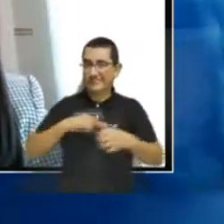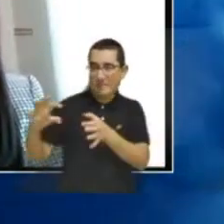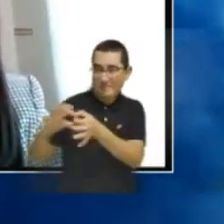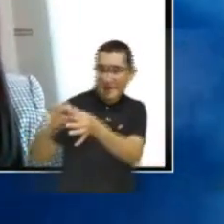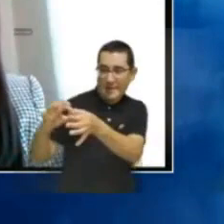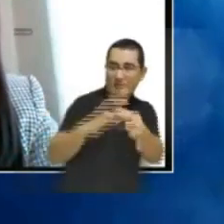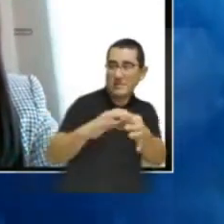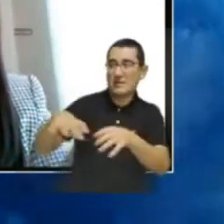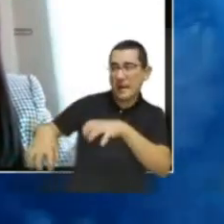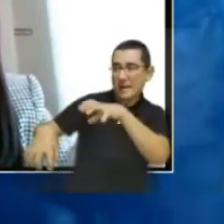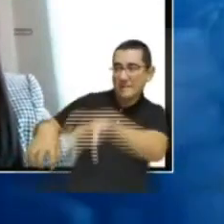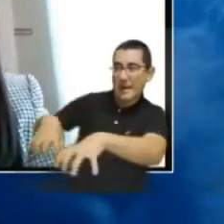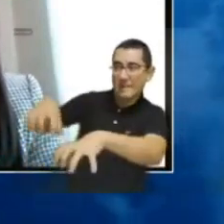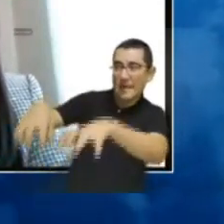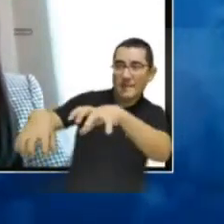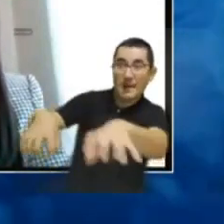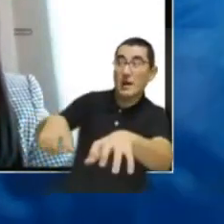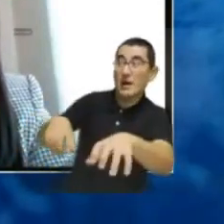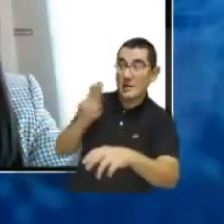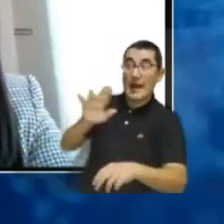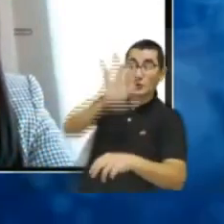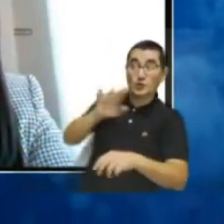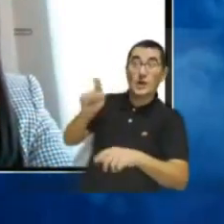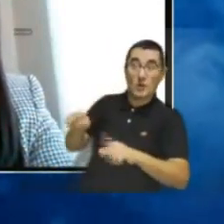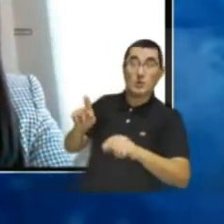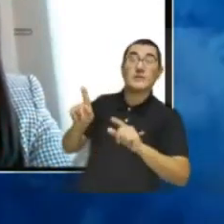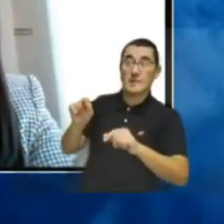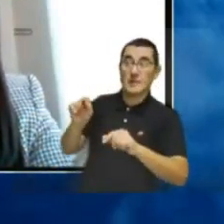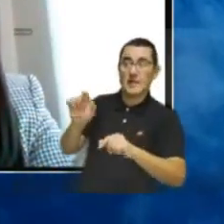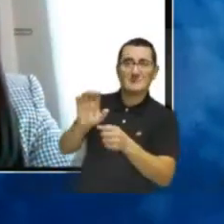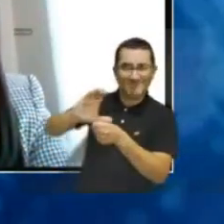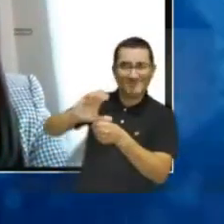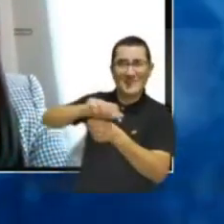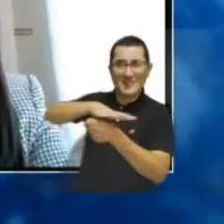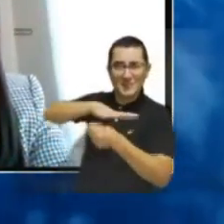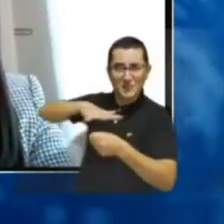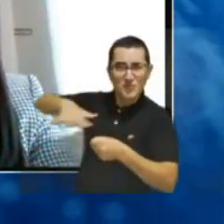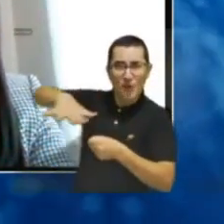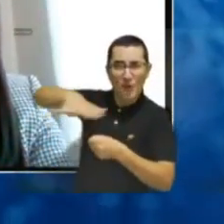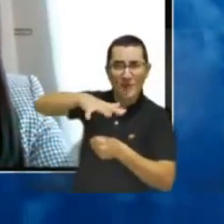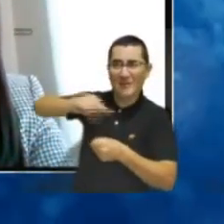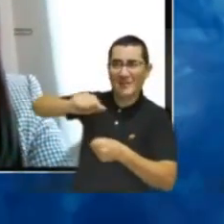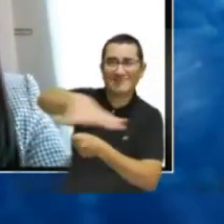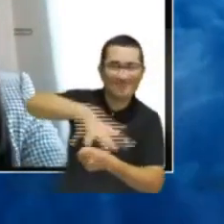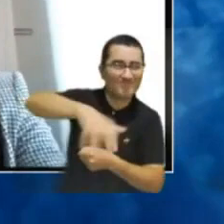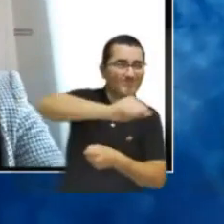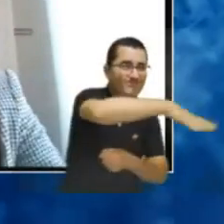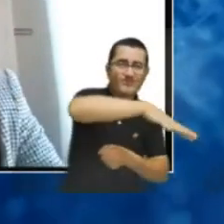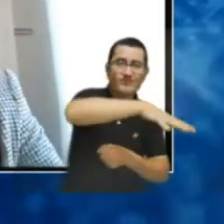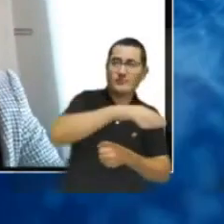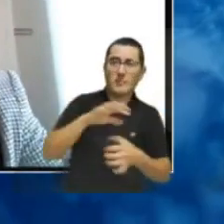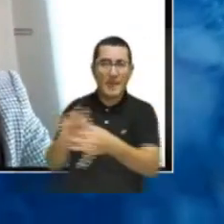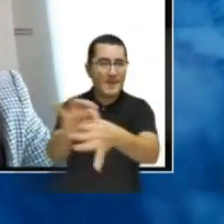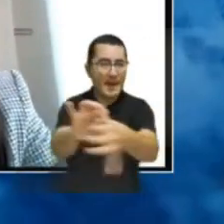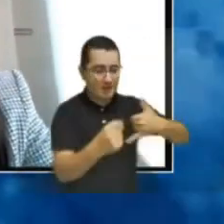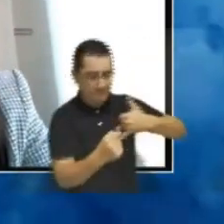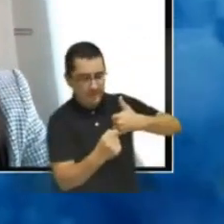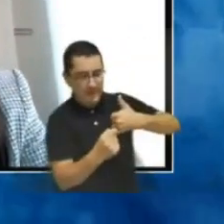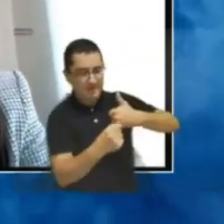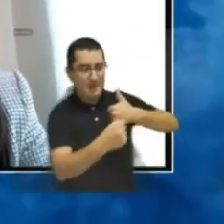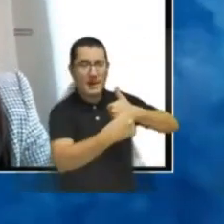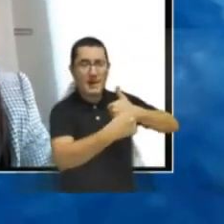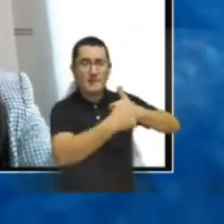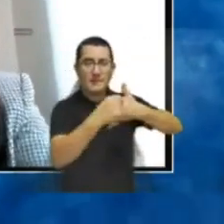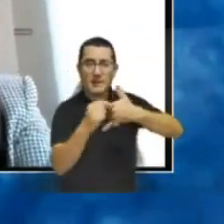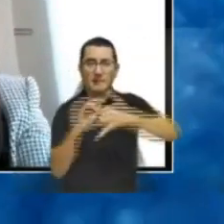way, nationally and regionally, so that we can actually have some programs that we can do. And what possibility